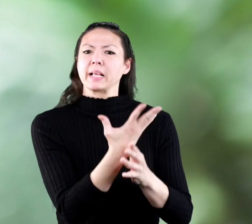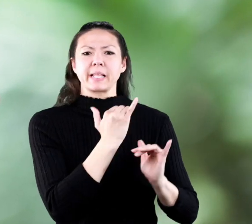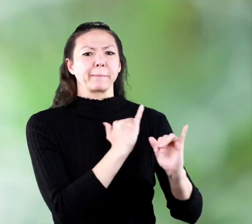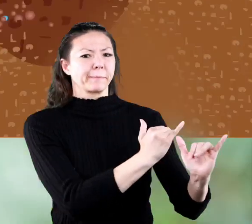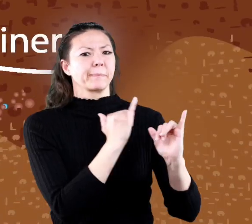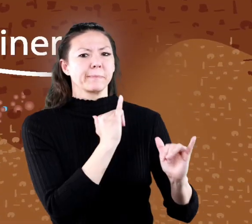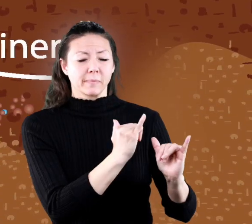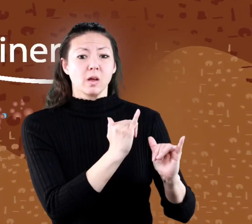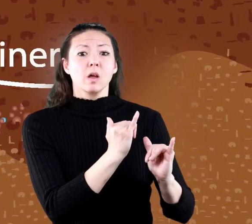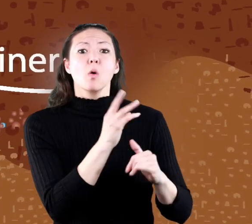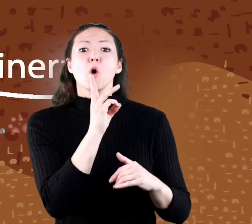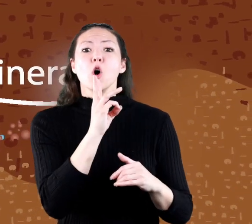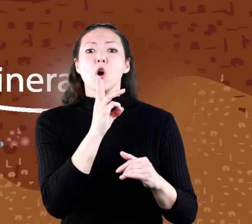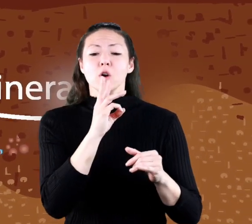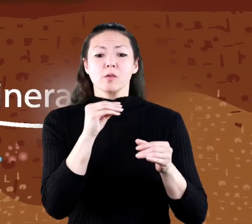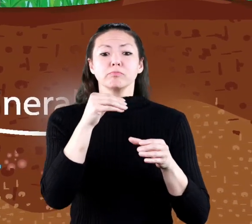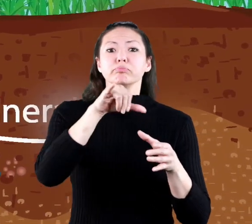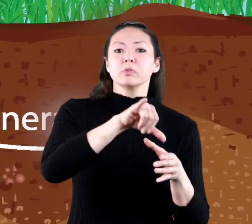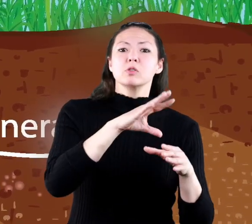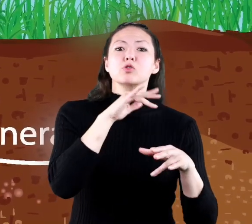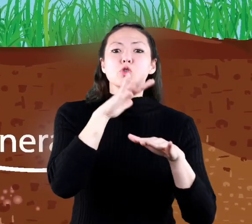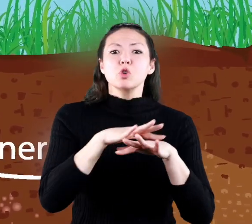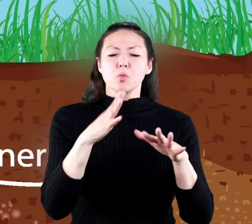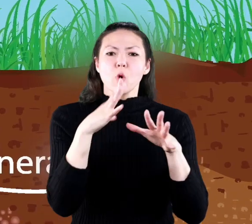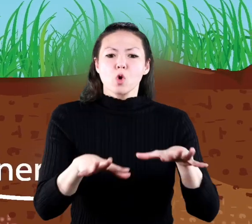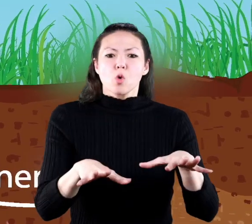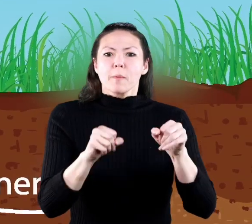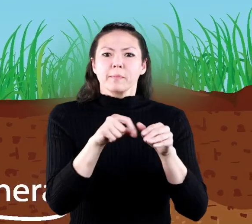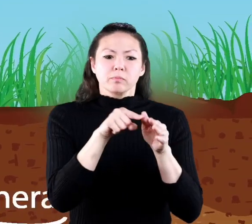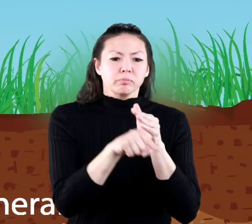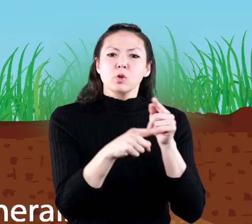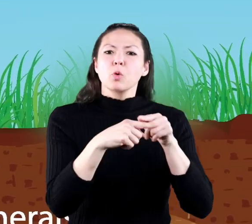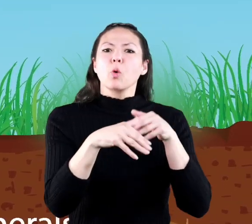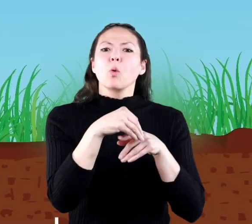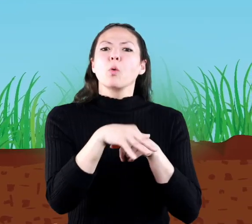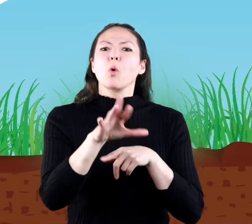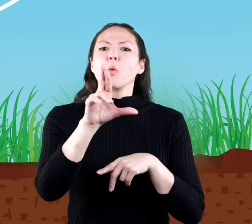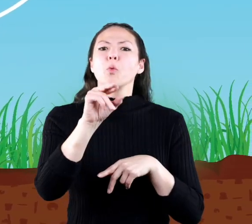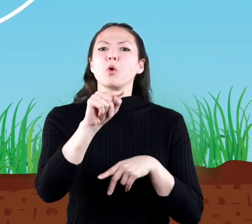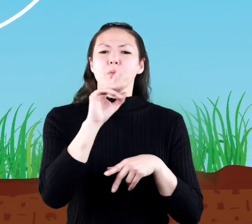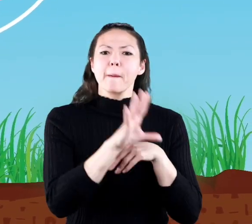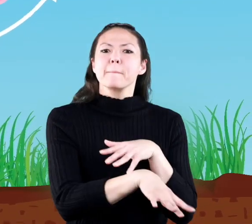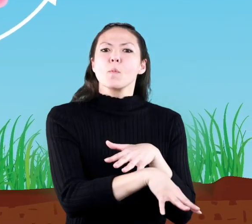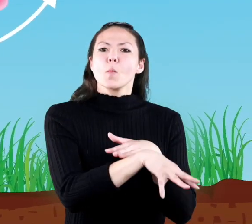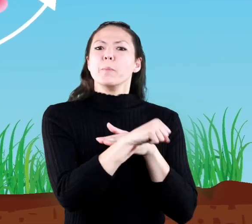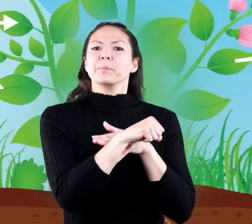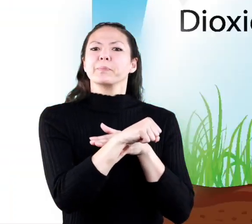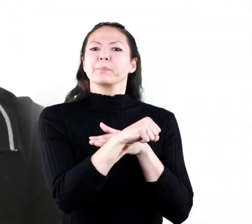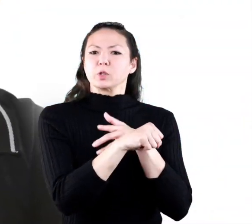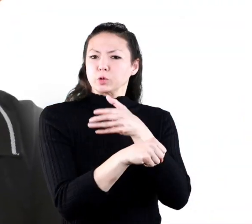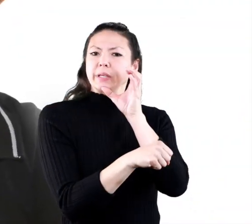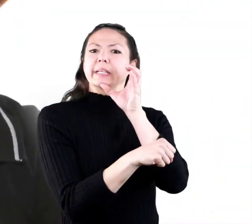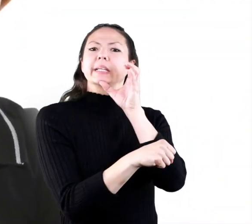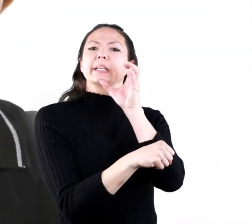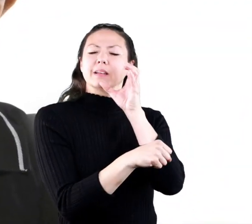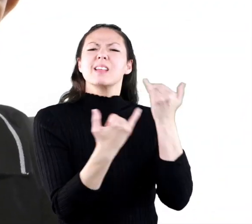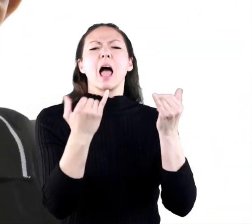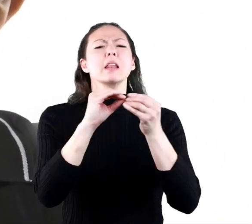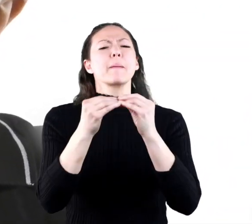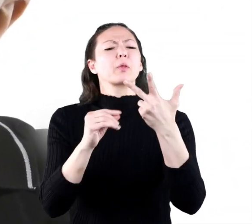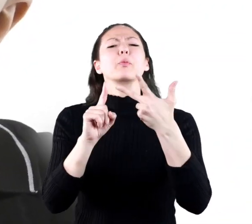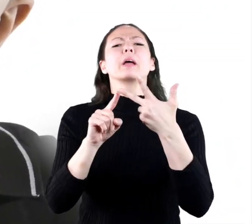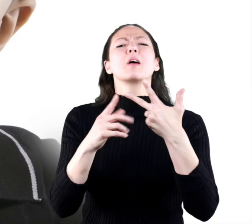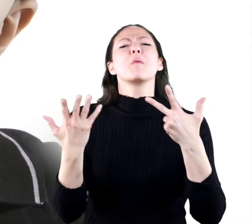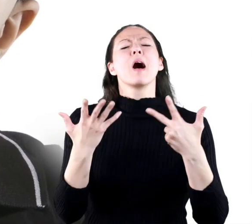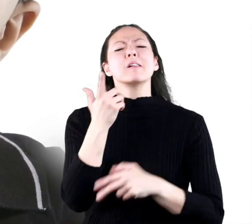the water in the soil is absorbed into the roots of the plant and travels up into the leaves of the plant what do you think number